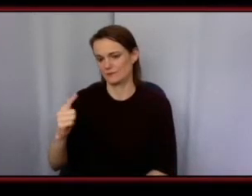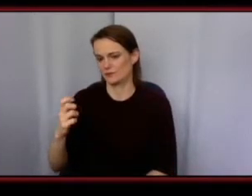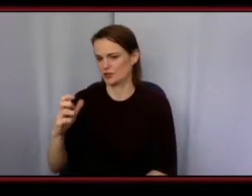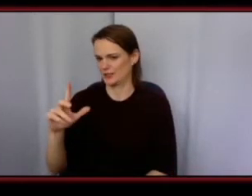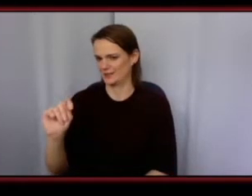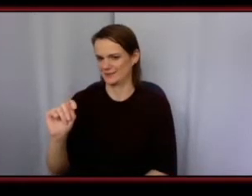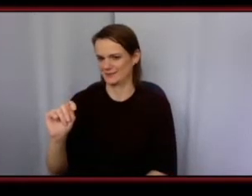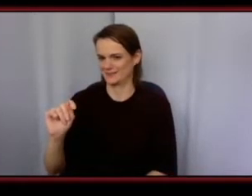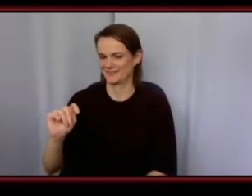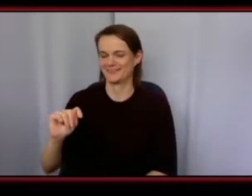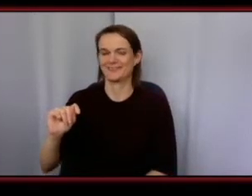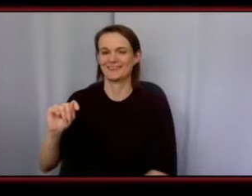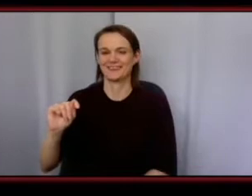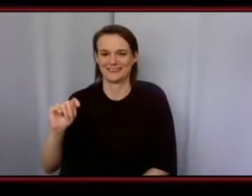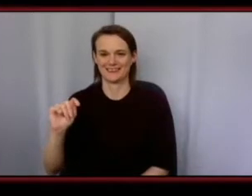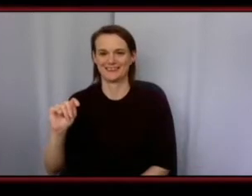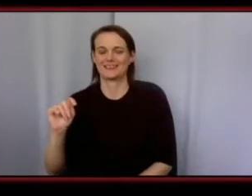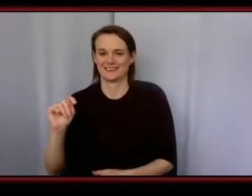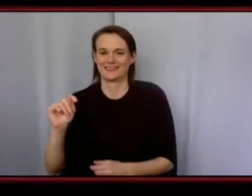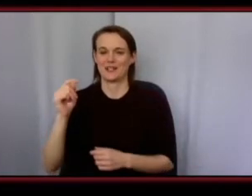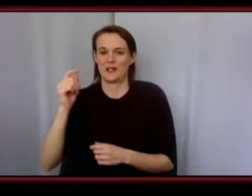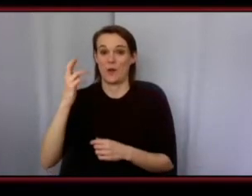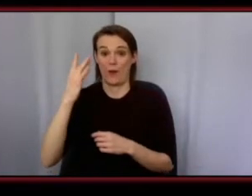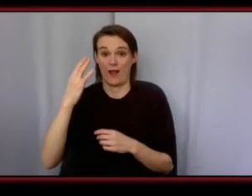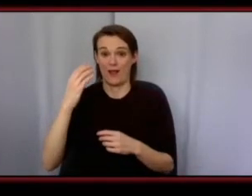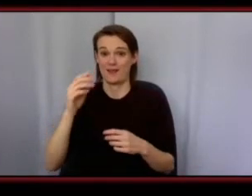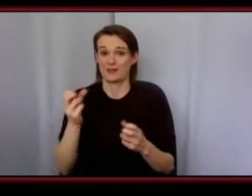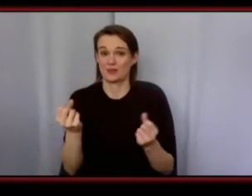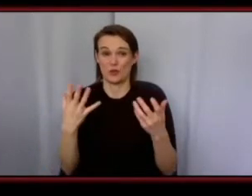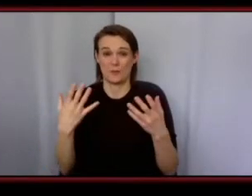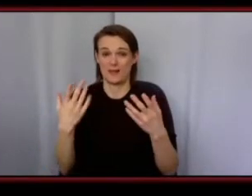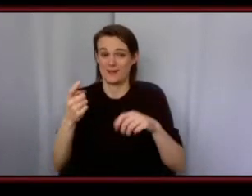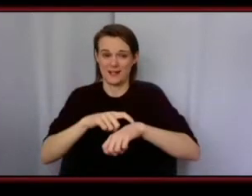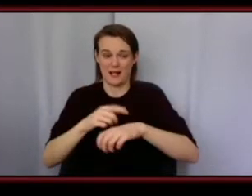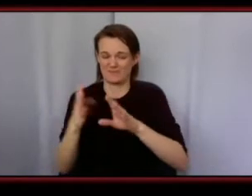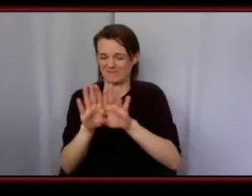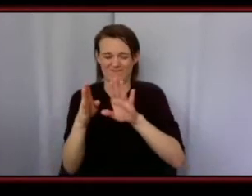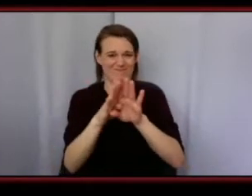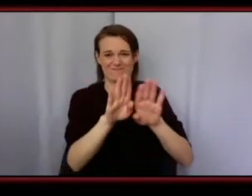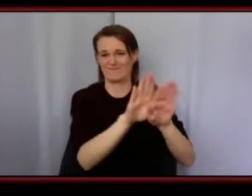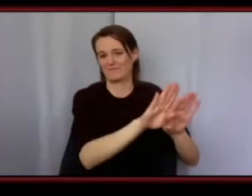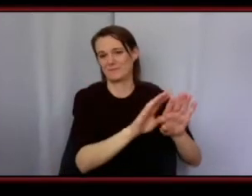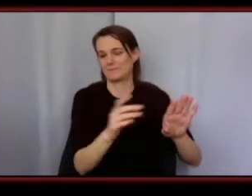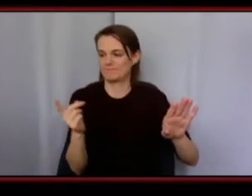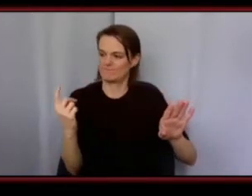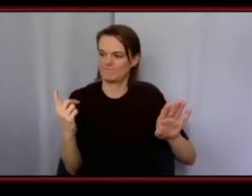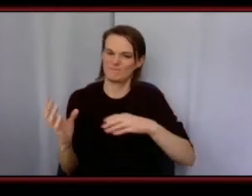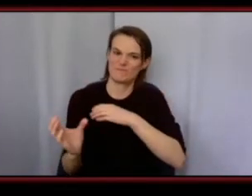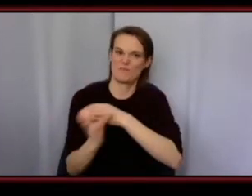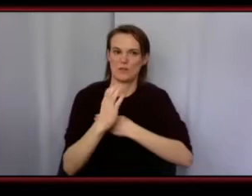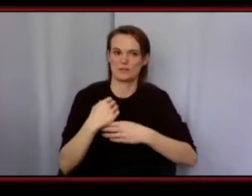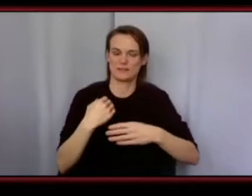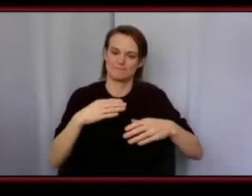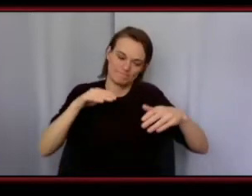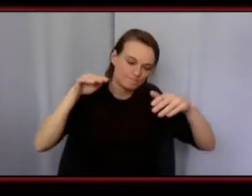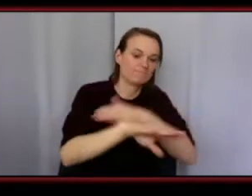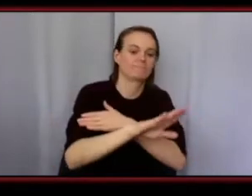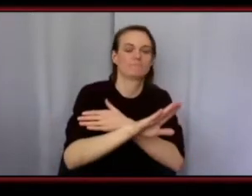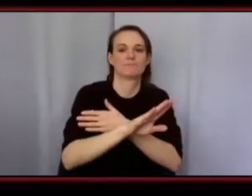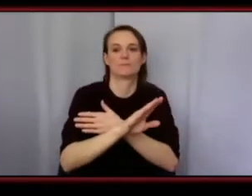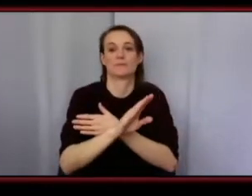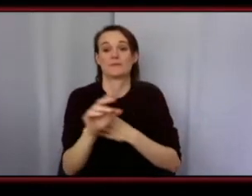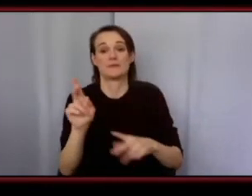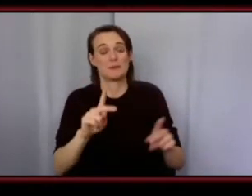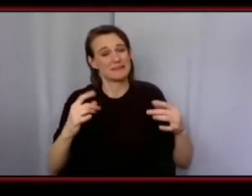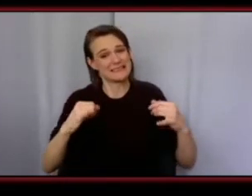because she's opened doors that were shut to me and even when she opened and shoved me through them people still resisted me because of the way i look